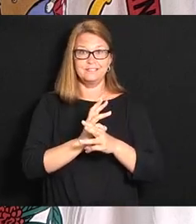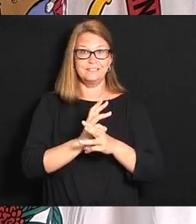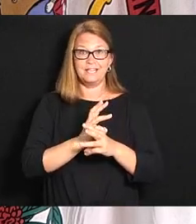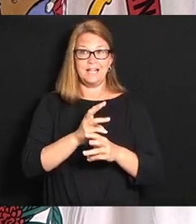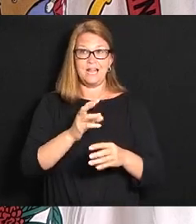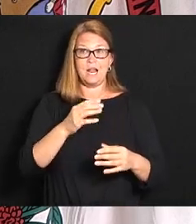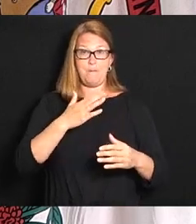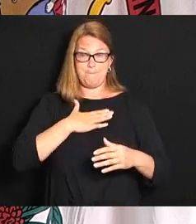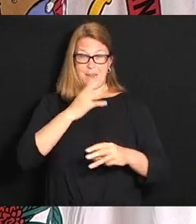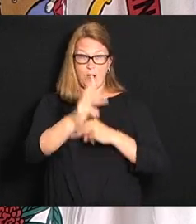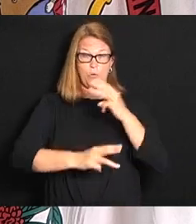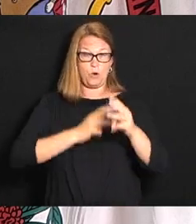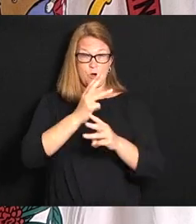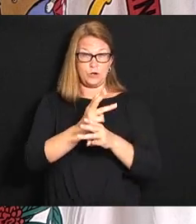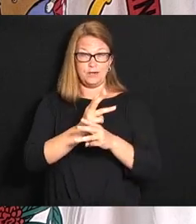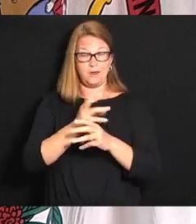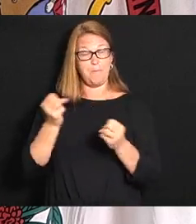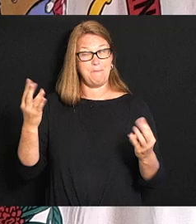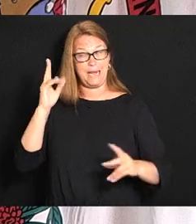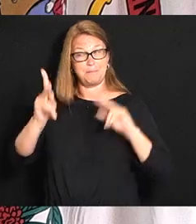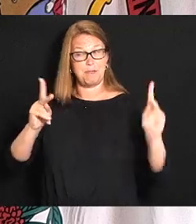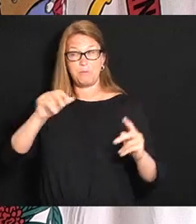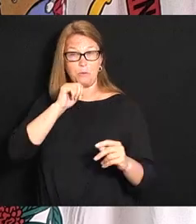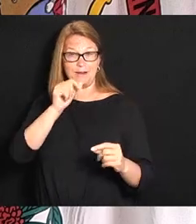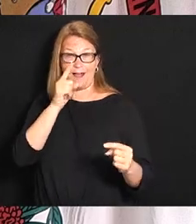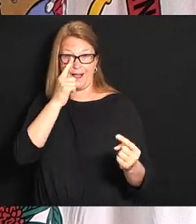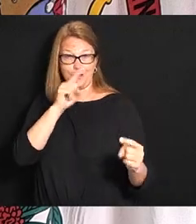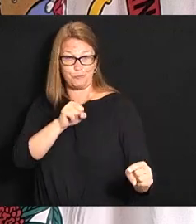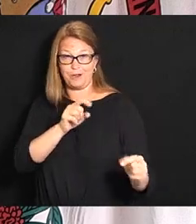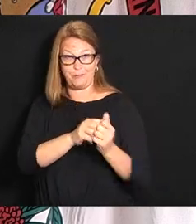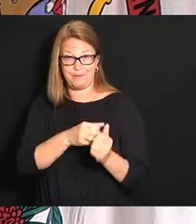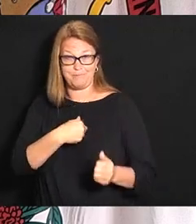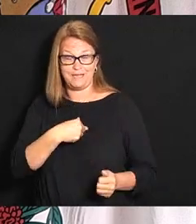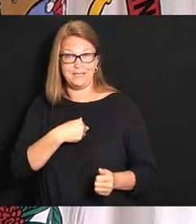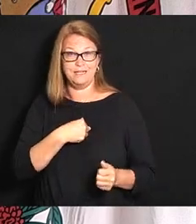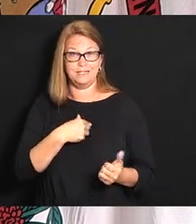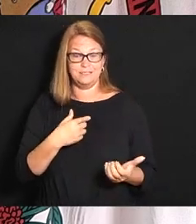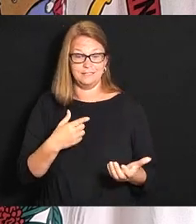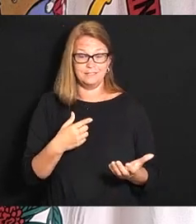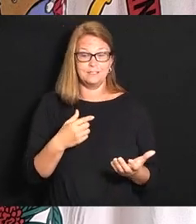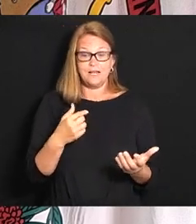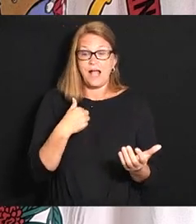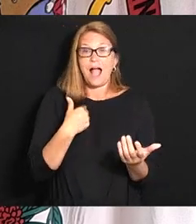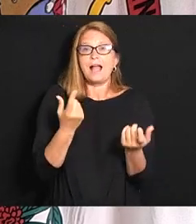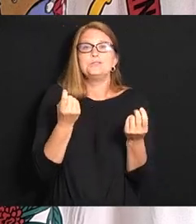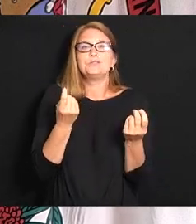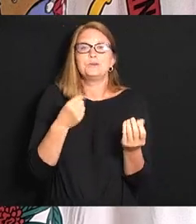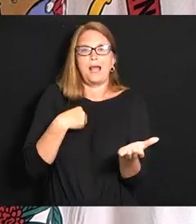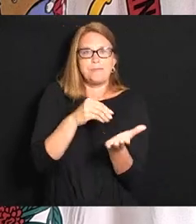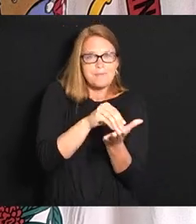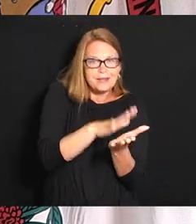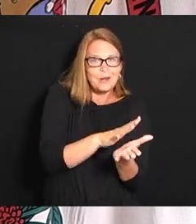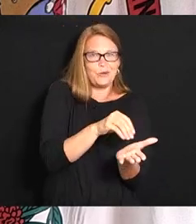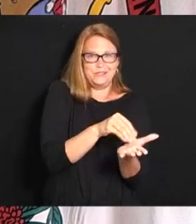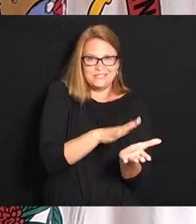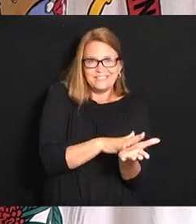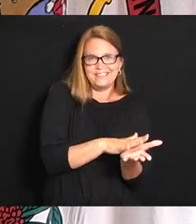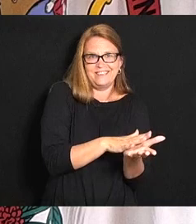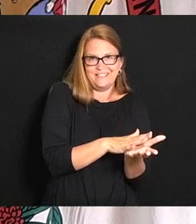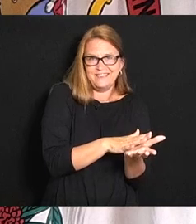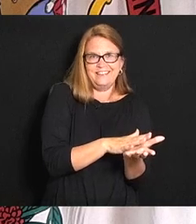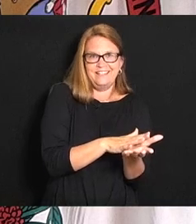but in my world you know what I would do and I just made these notes as we go you know this is what I do I you know make all the notes as we just